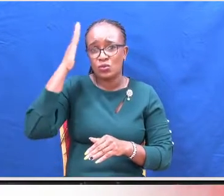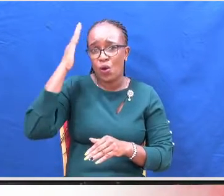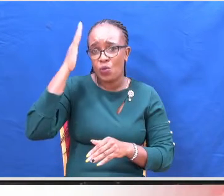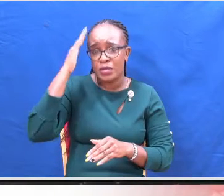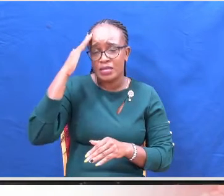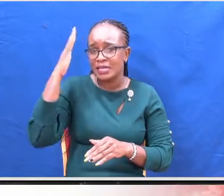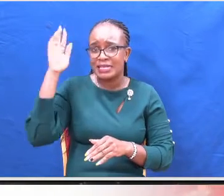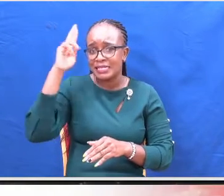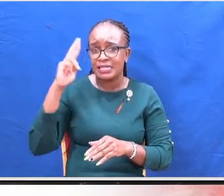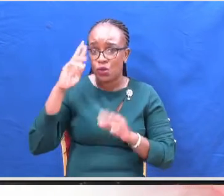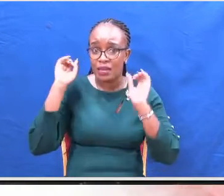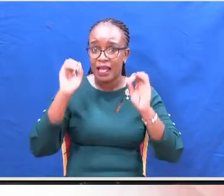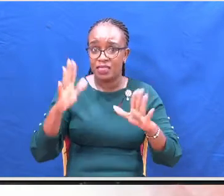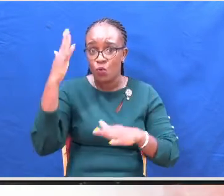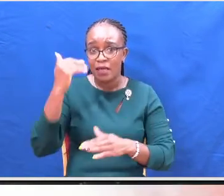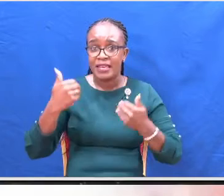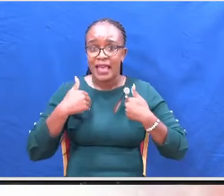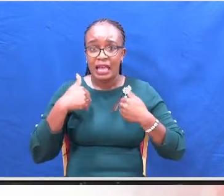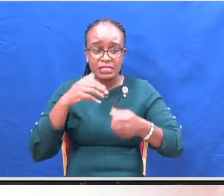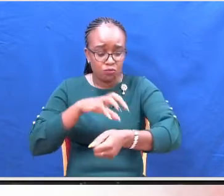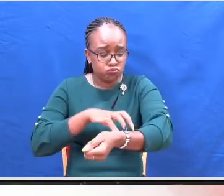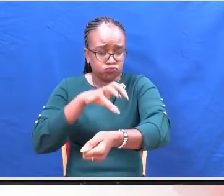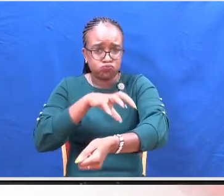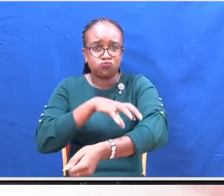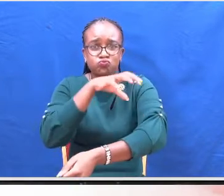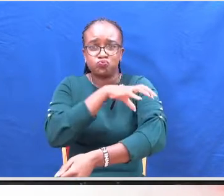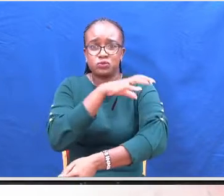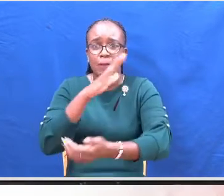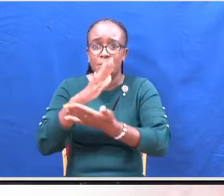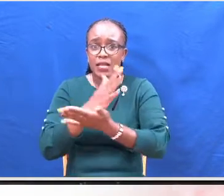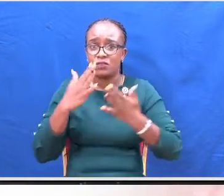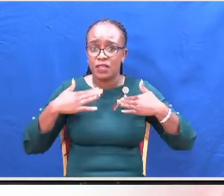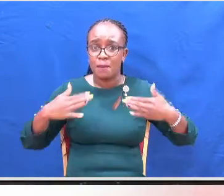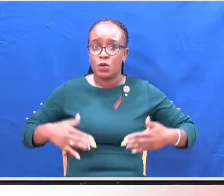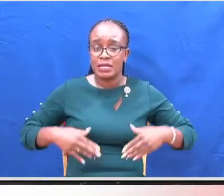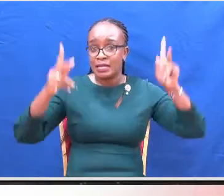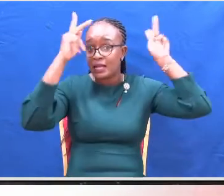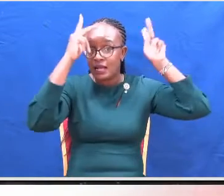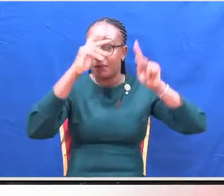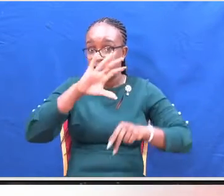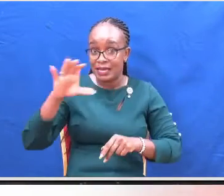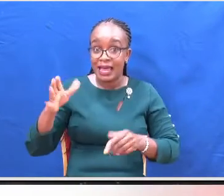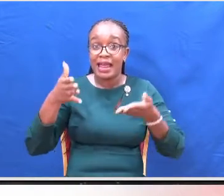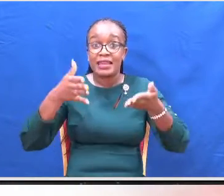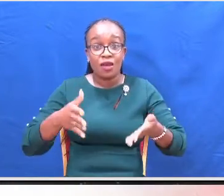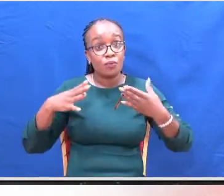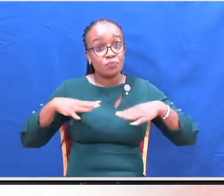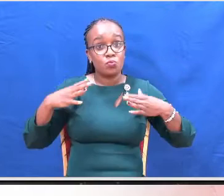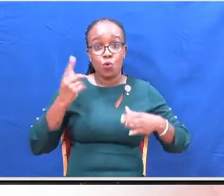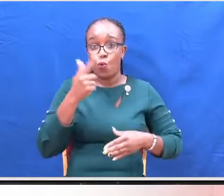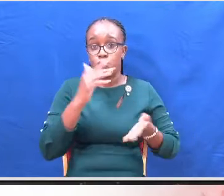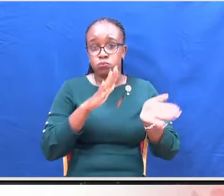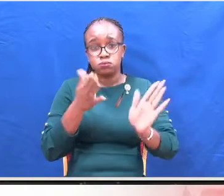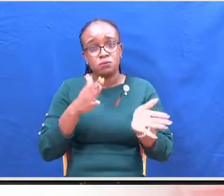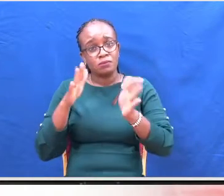swells in some parts of their bodies in Shinyalu, Kakamega County. This brings to eight the number of people who have